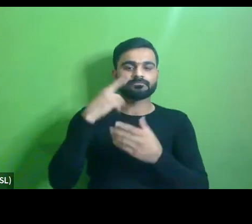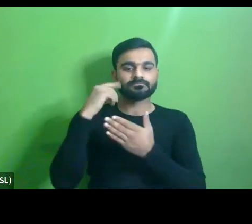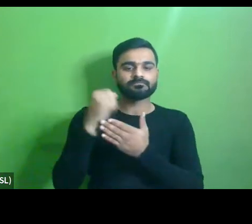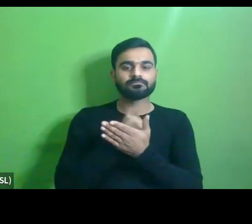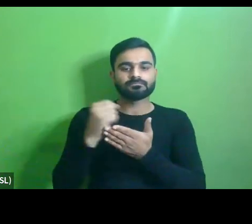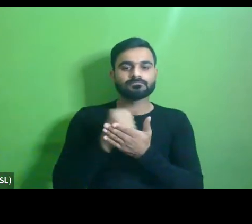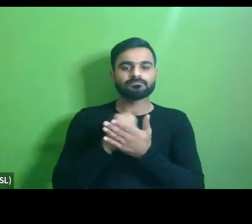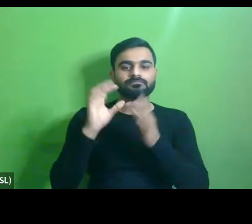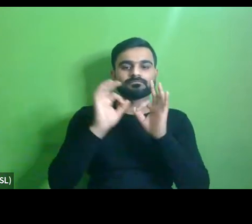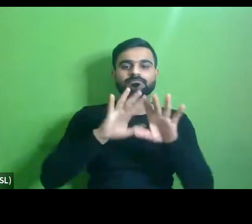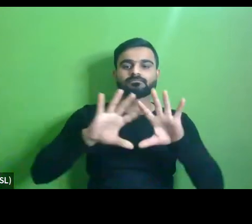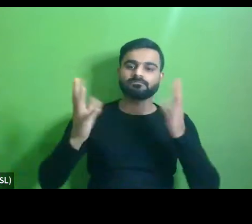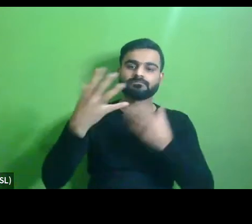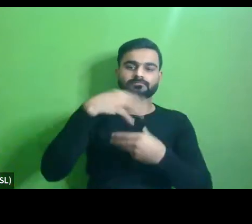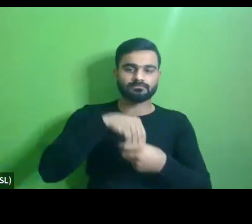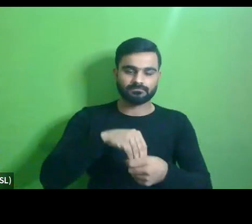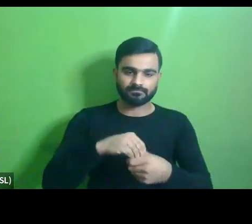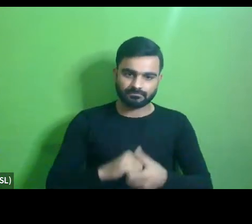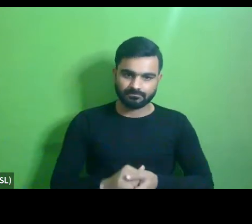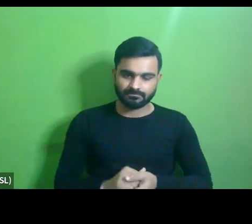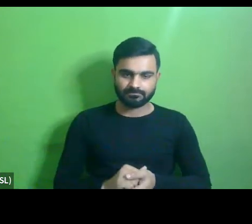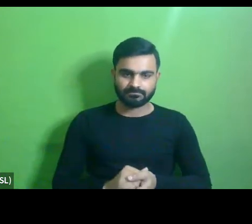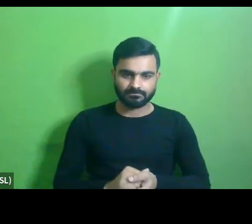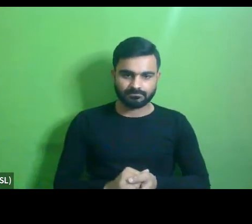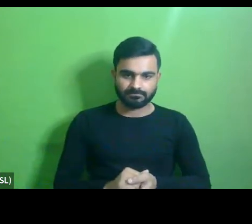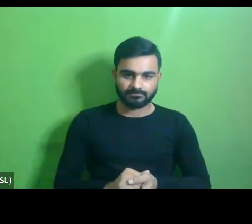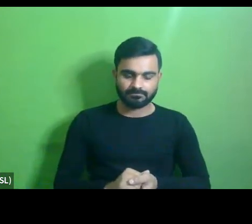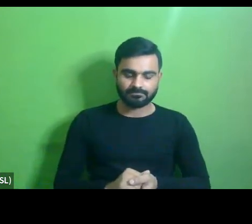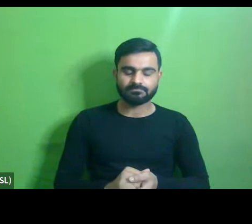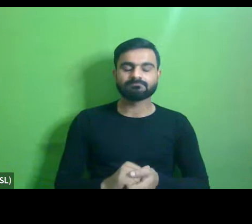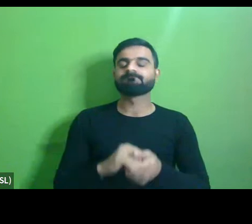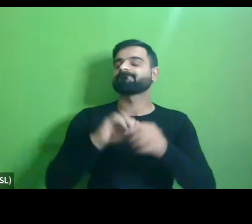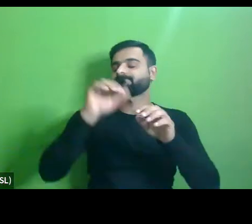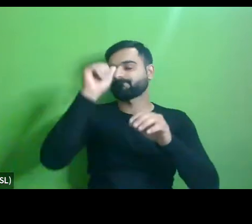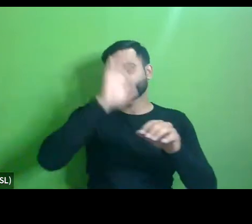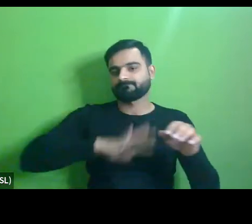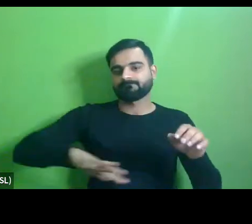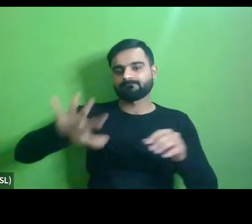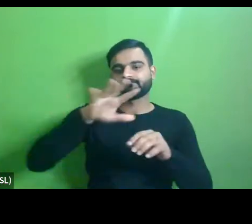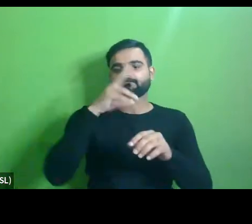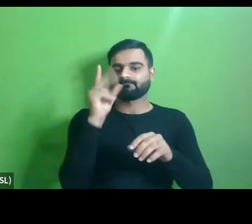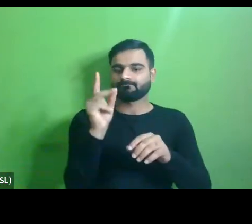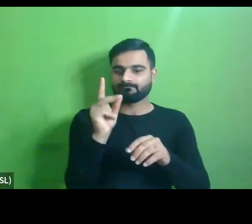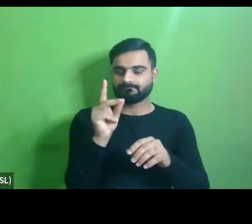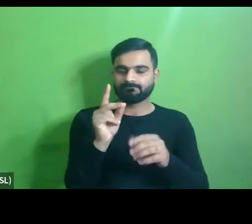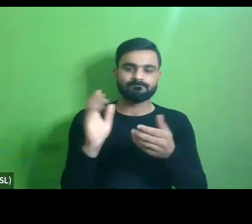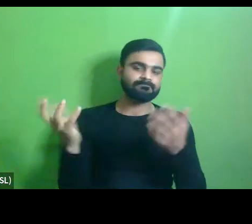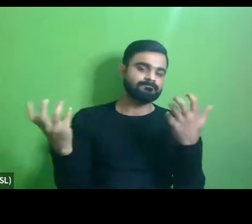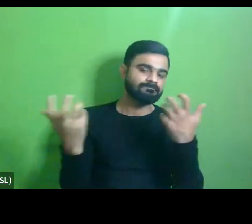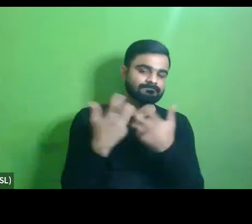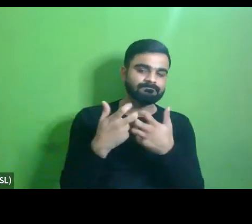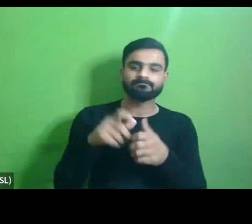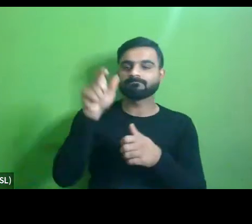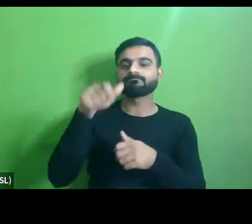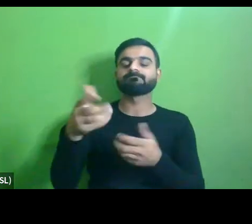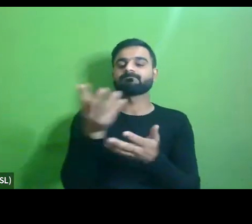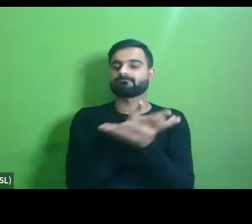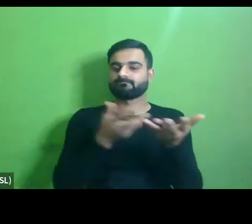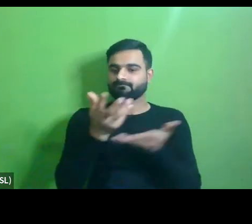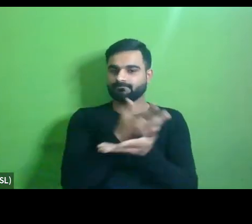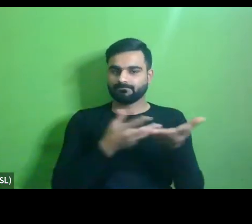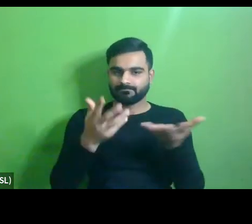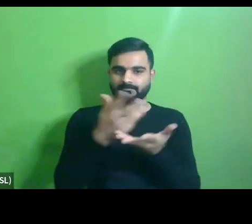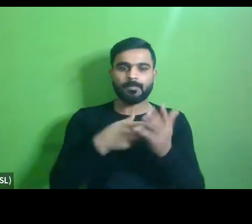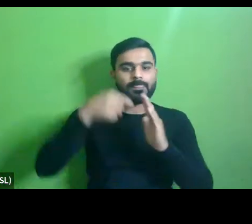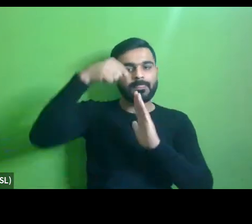across the country. The second part will have an interactive panel discussion and a